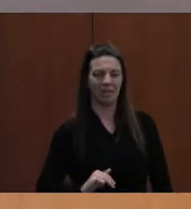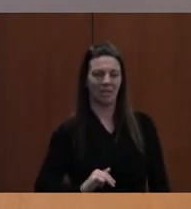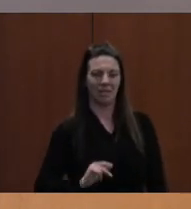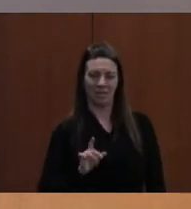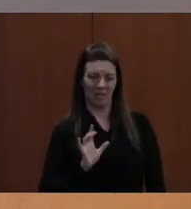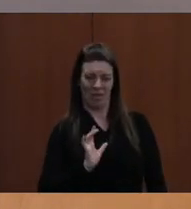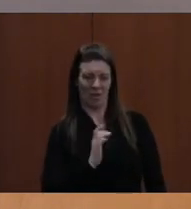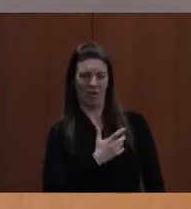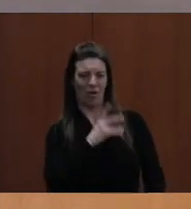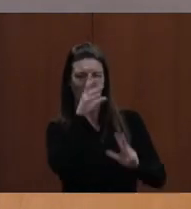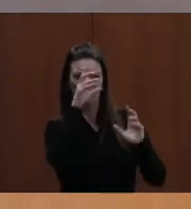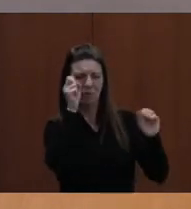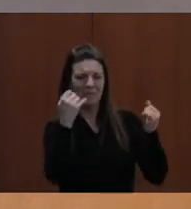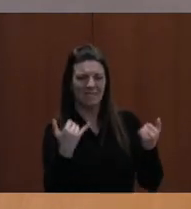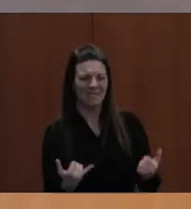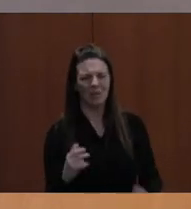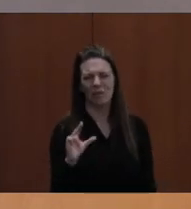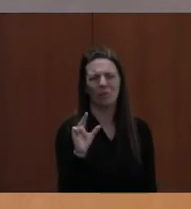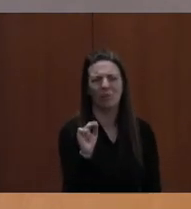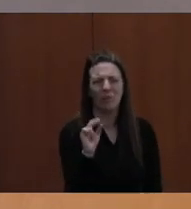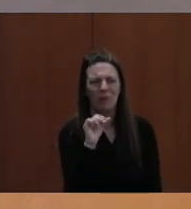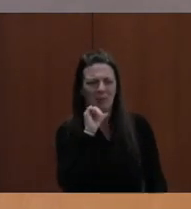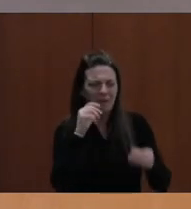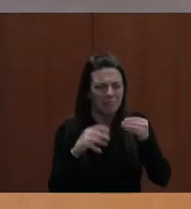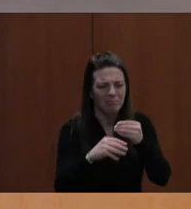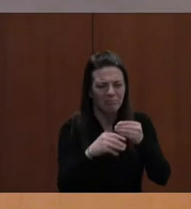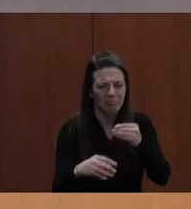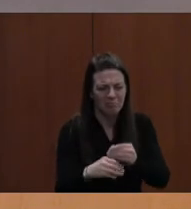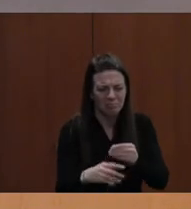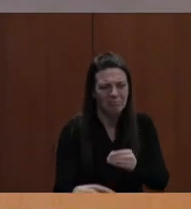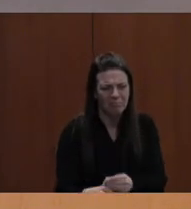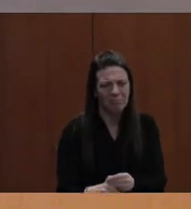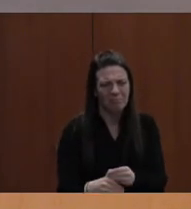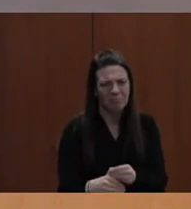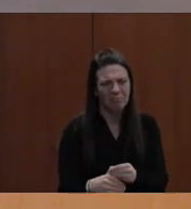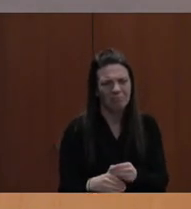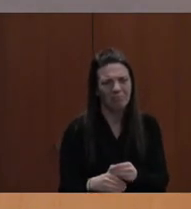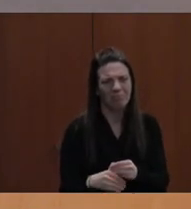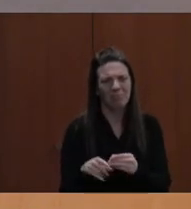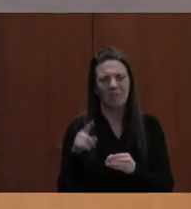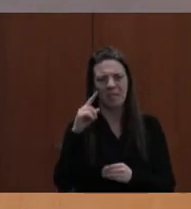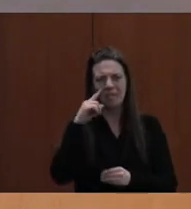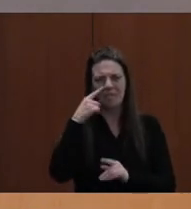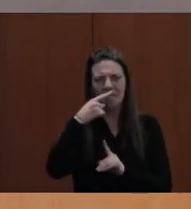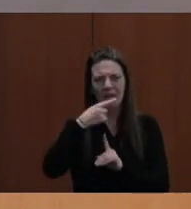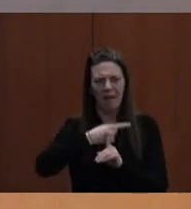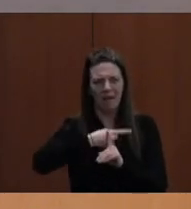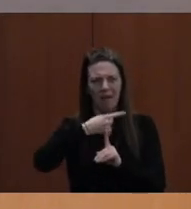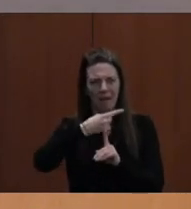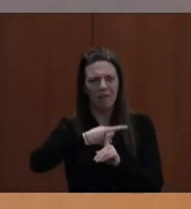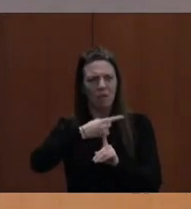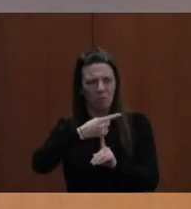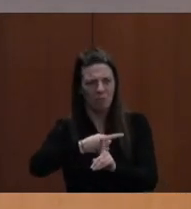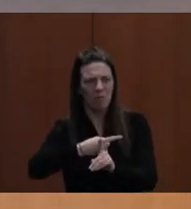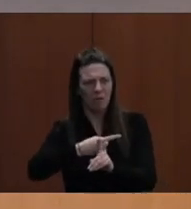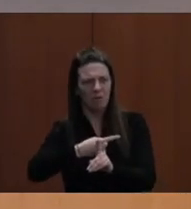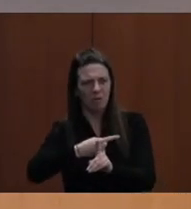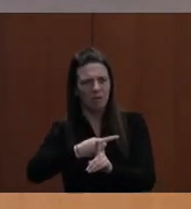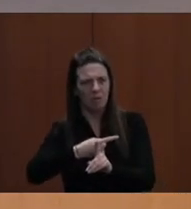THE COUNTY COMMISSIONERS GET OUR BUDGET ADJUSTMENTS EVERY MONTH? AS NEEDED. THEY GET AS NEEDED. AS NEEDED.